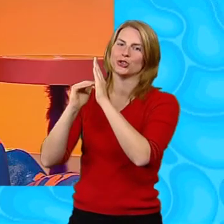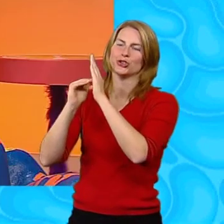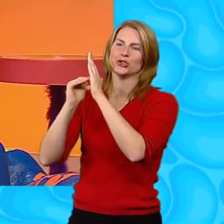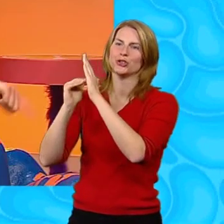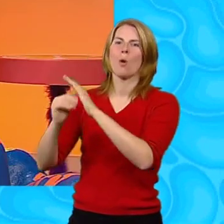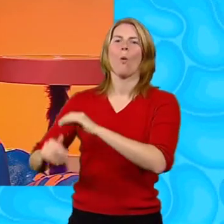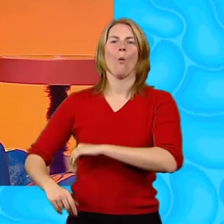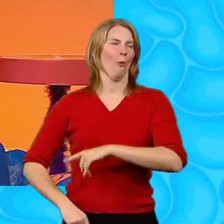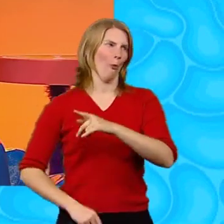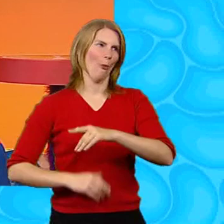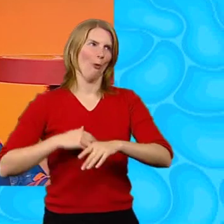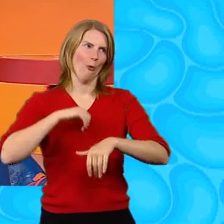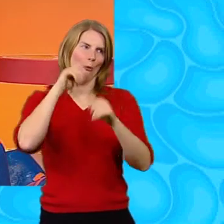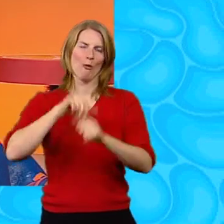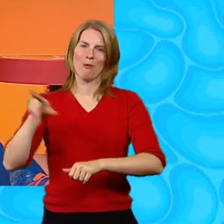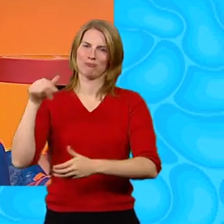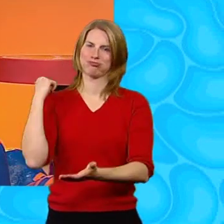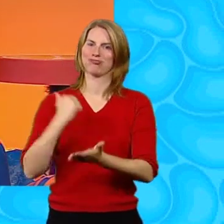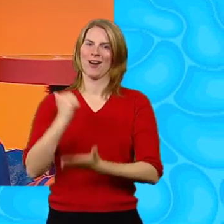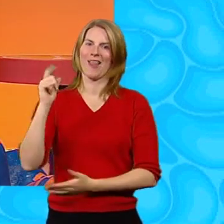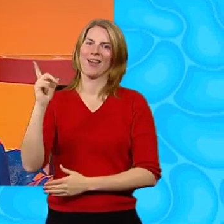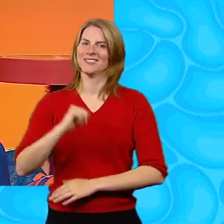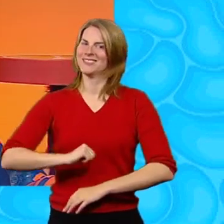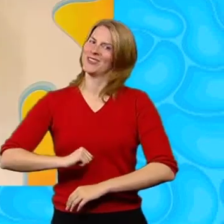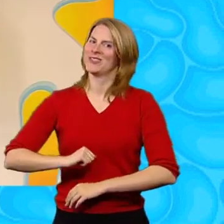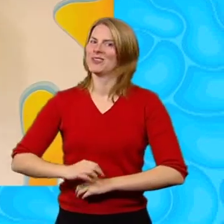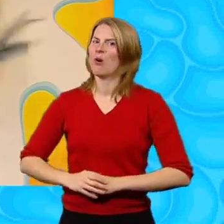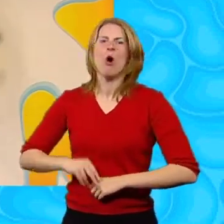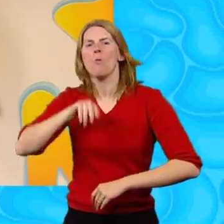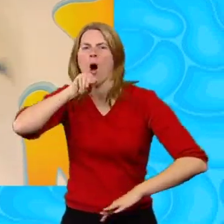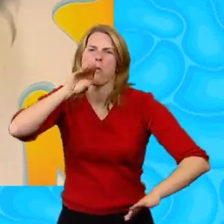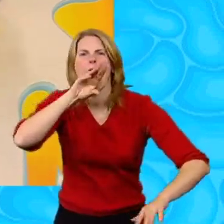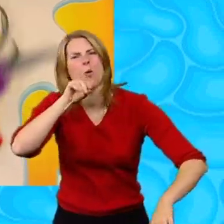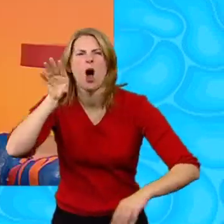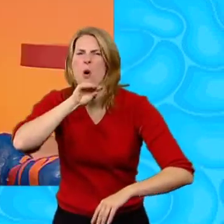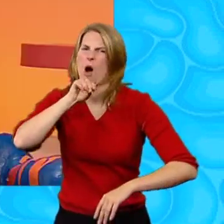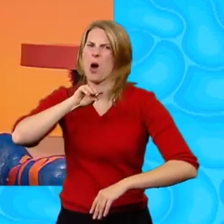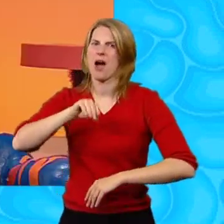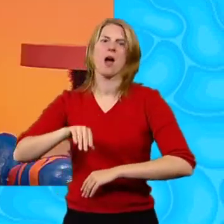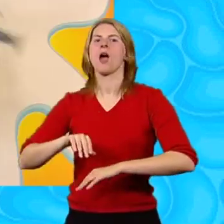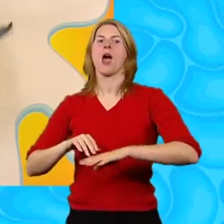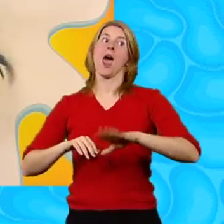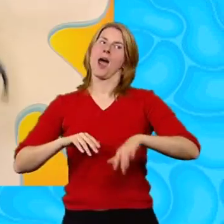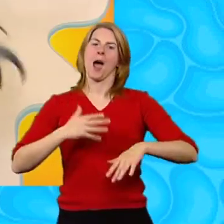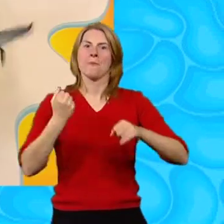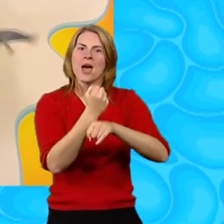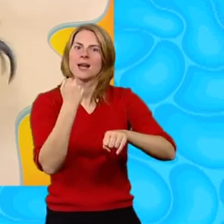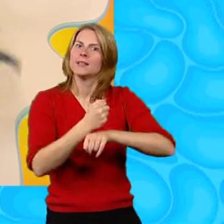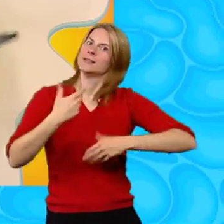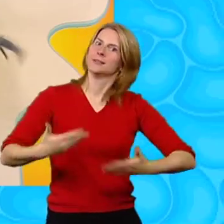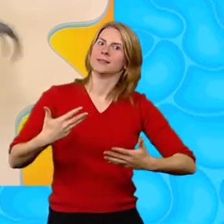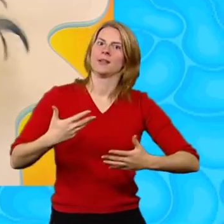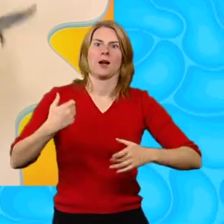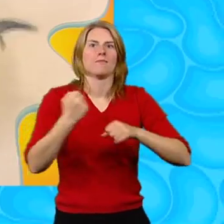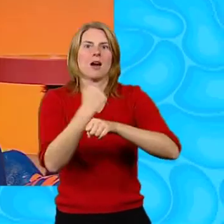I love those shapes They're brilliant Did you see that big stocky hair? Minute make time